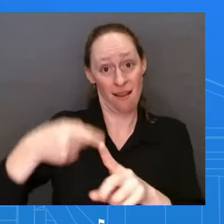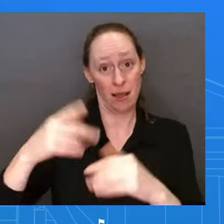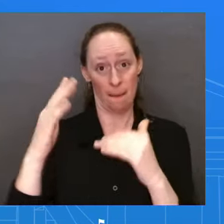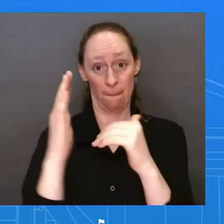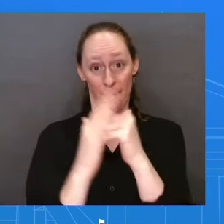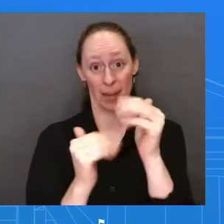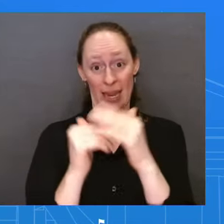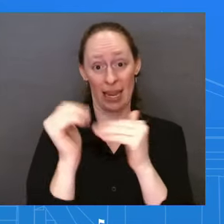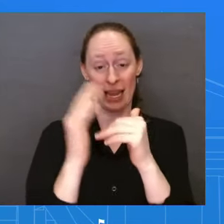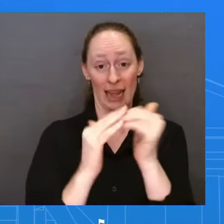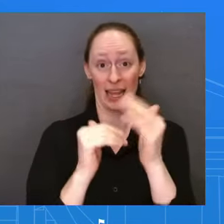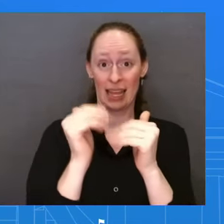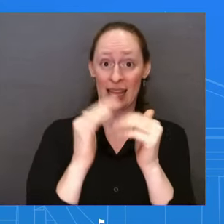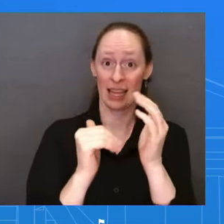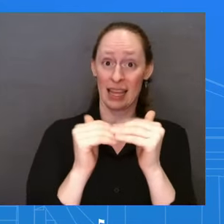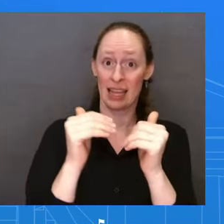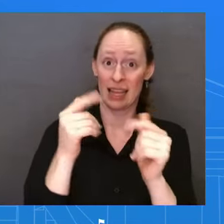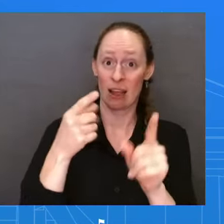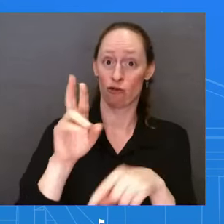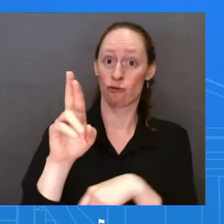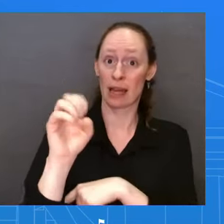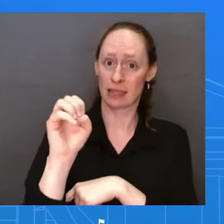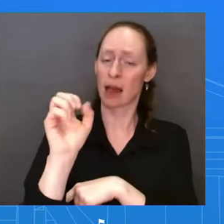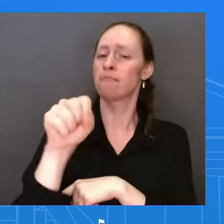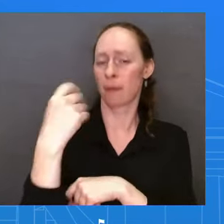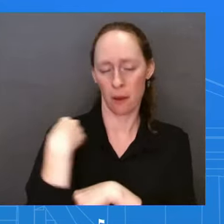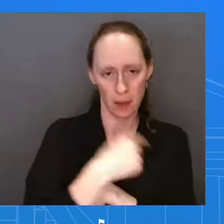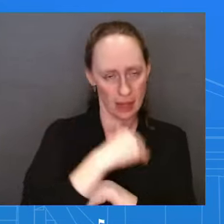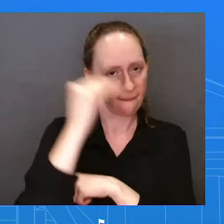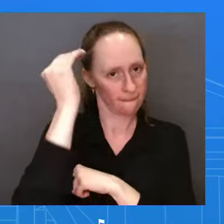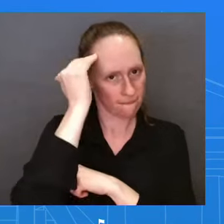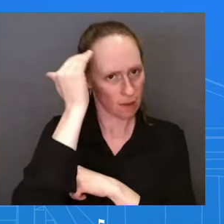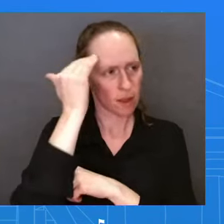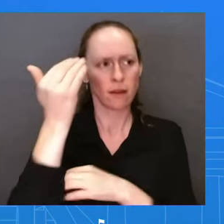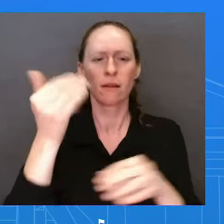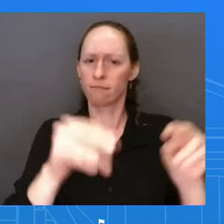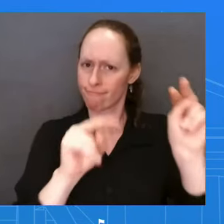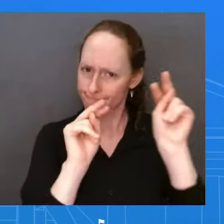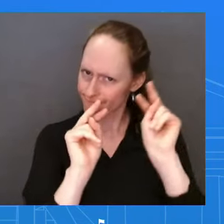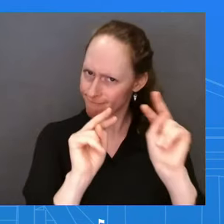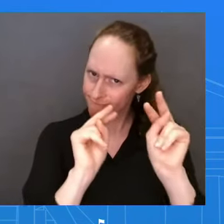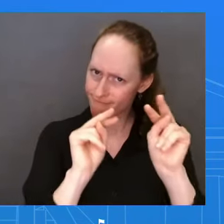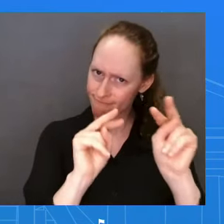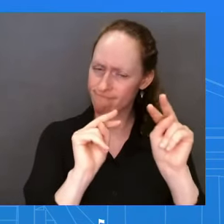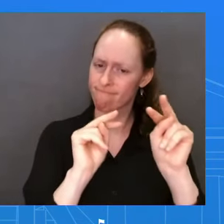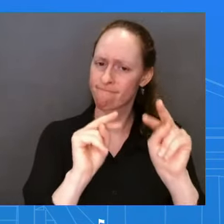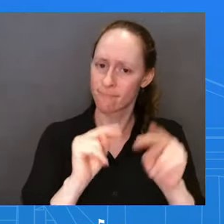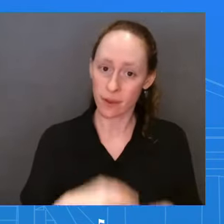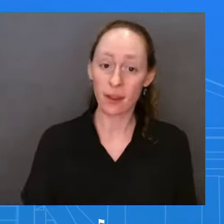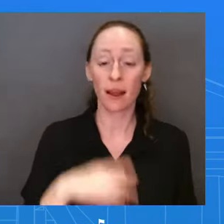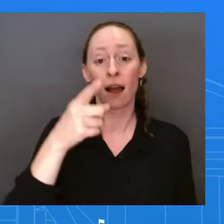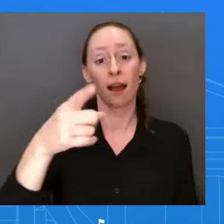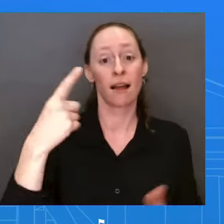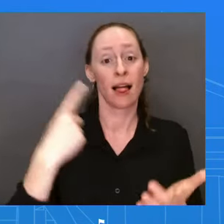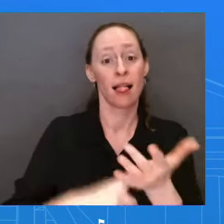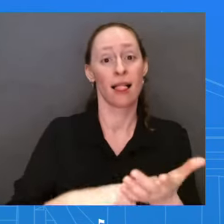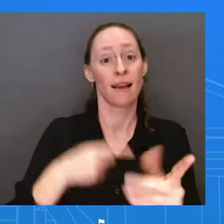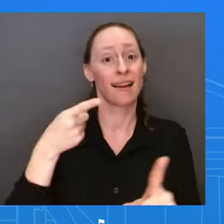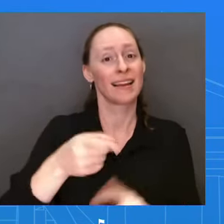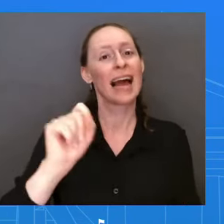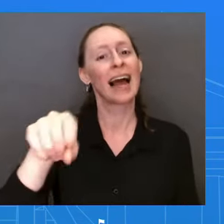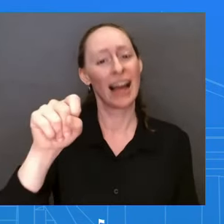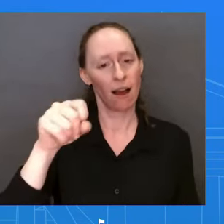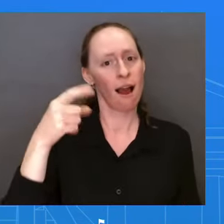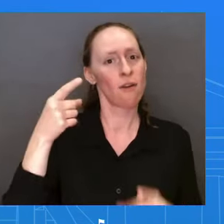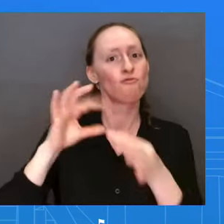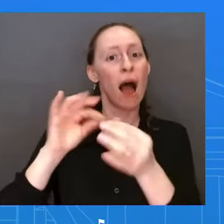Within commercial real estate, it's really that segment that you referred to. Um, it's office space only. Some of the other